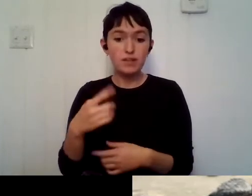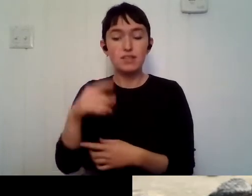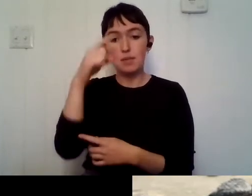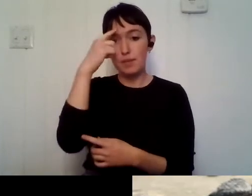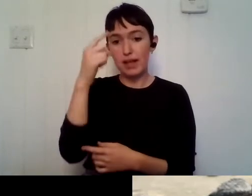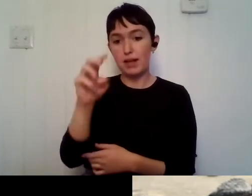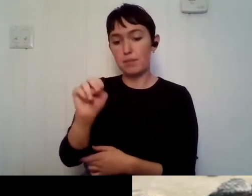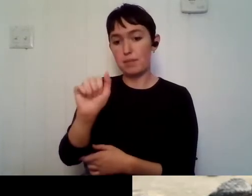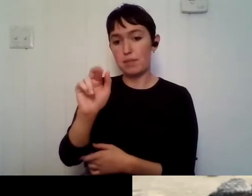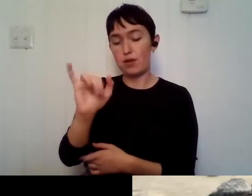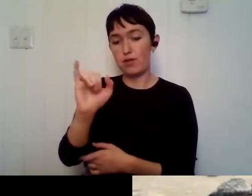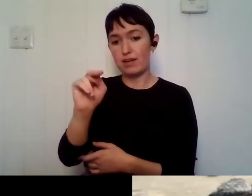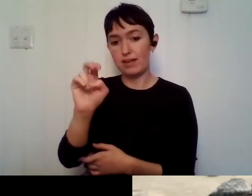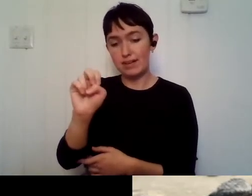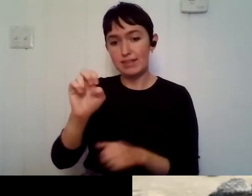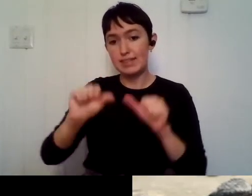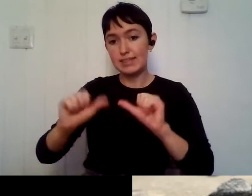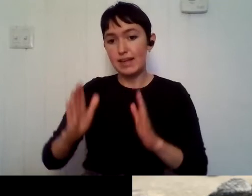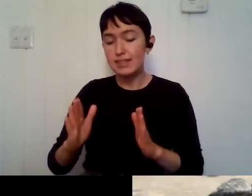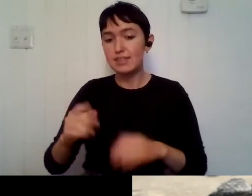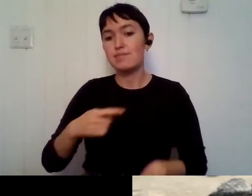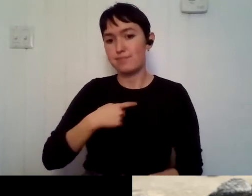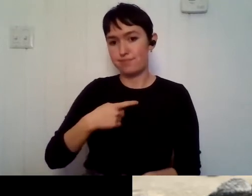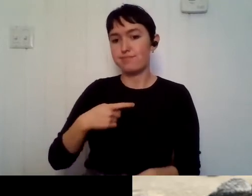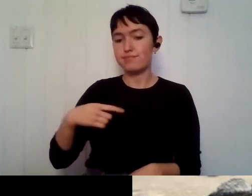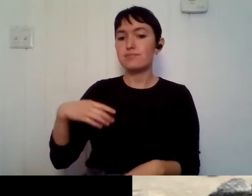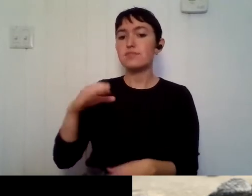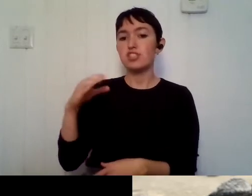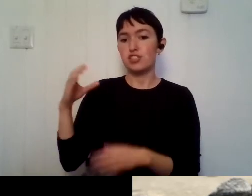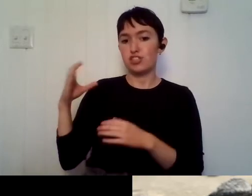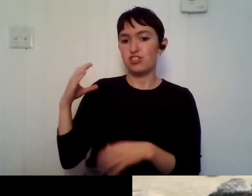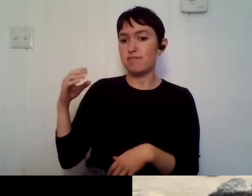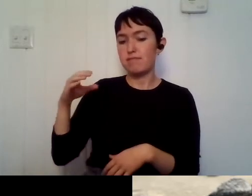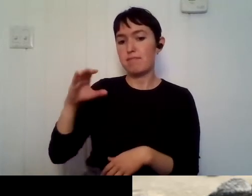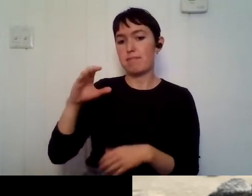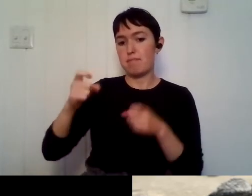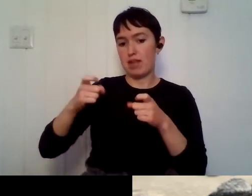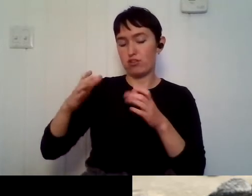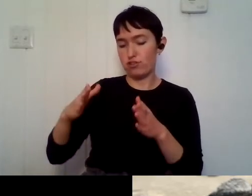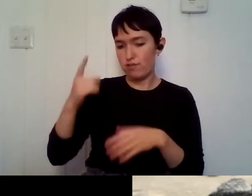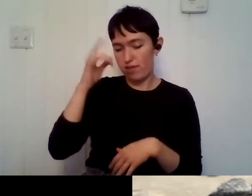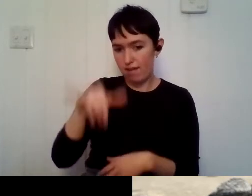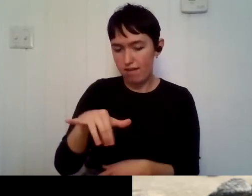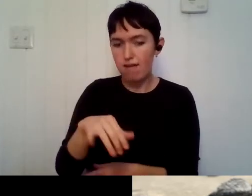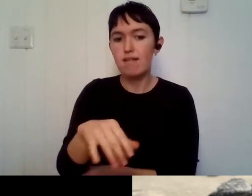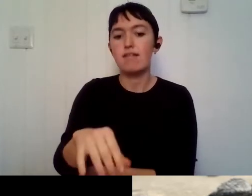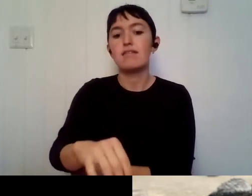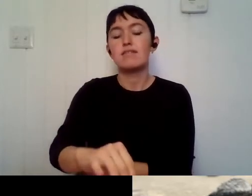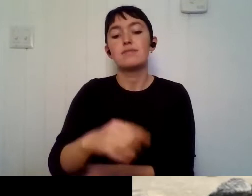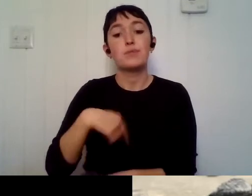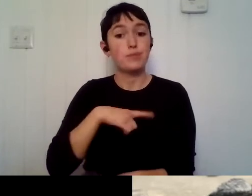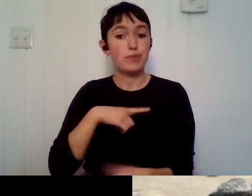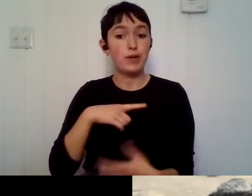chief management officer for that and black and marine science. Um, we all are a group of marine scientists.